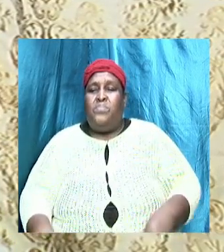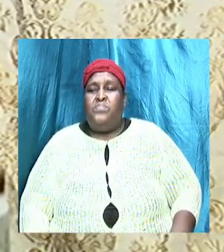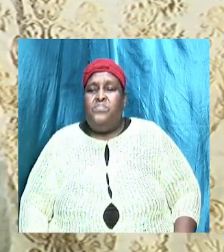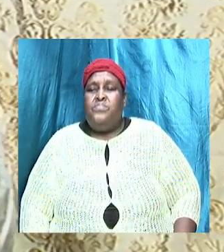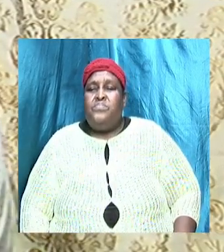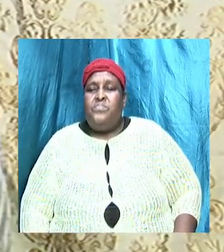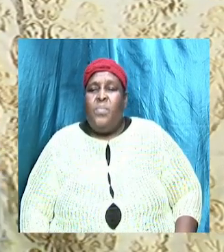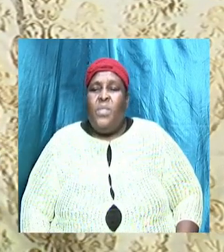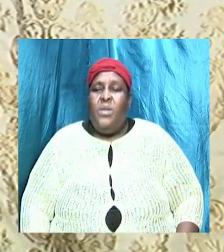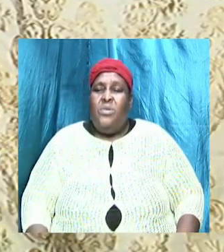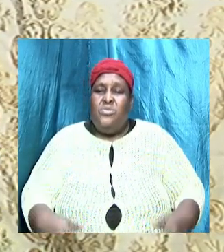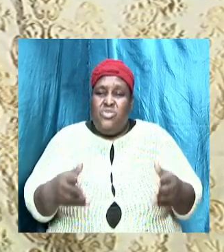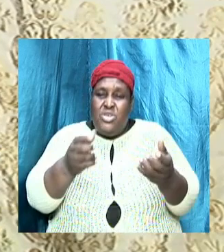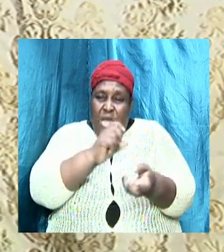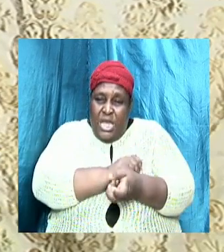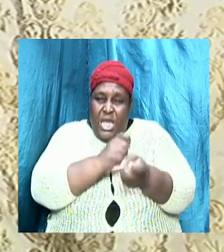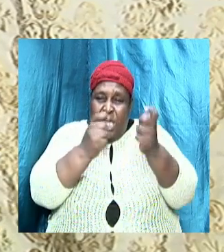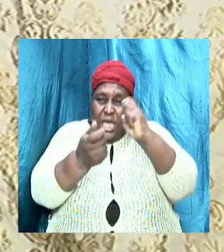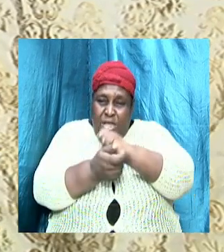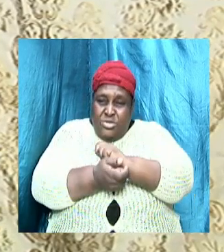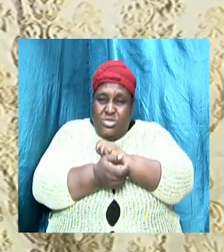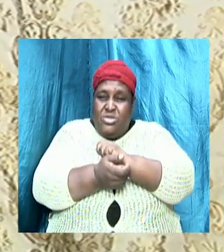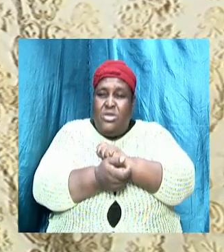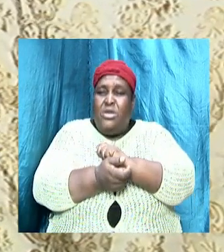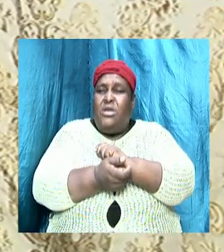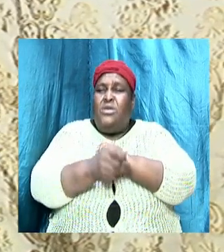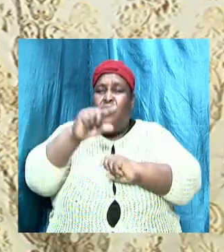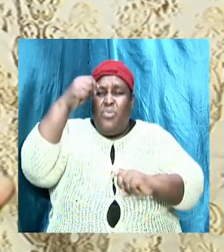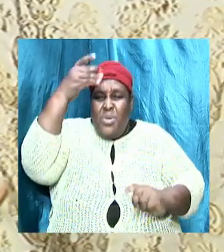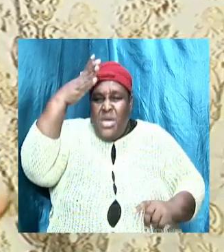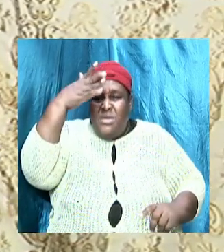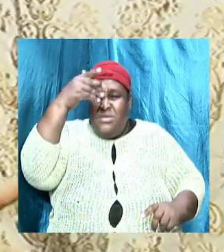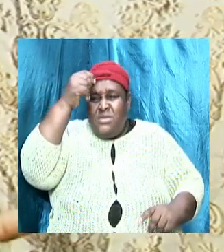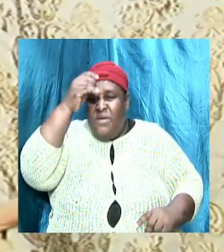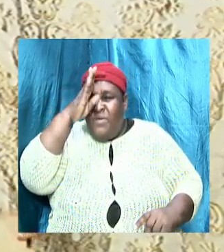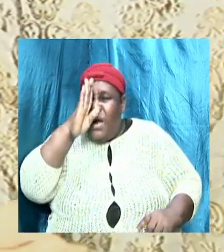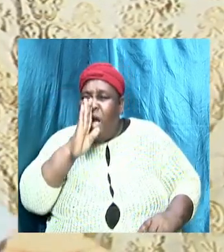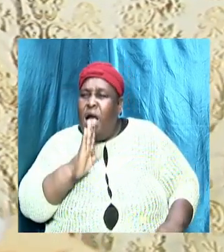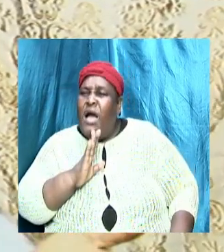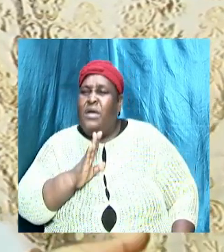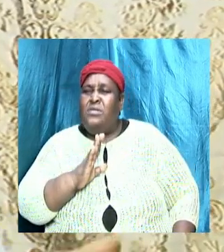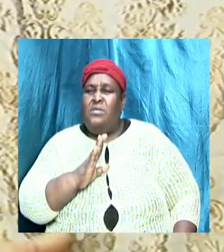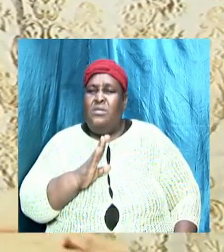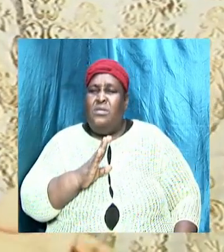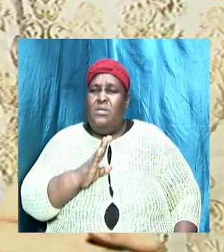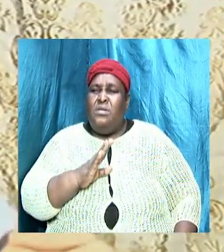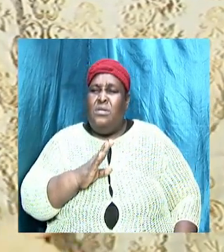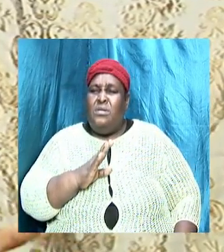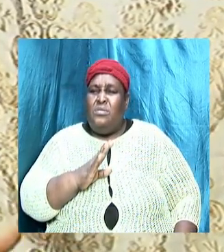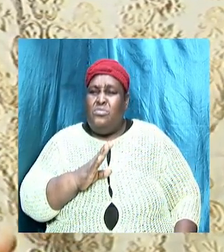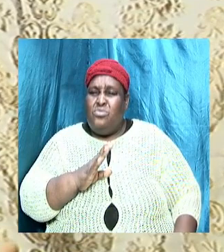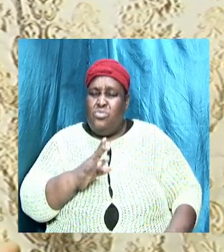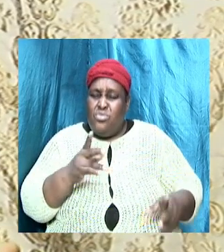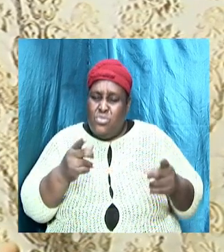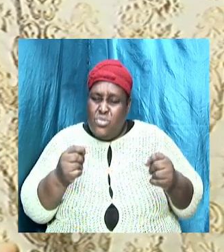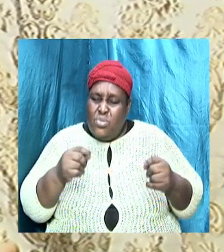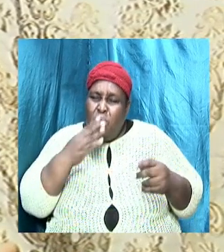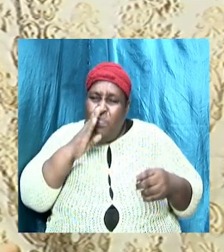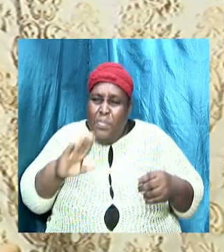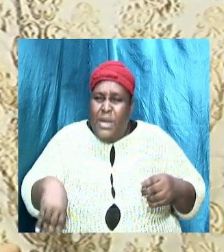and they would want to turn the grace of God into a license to commit fornication to commit adultery